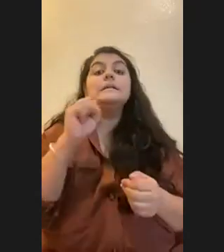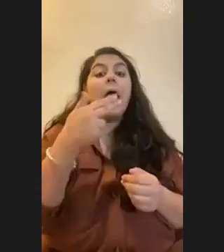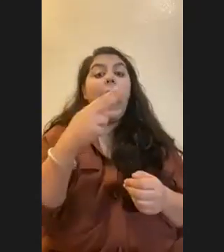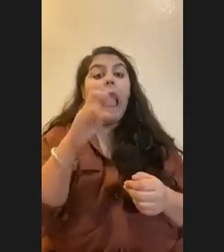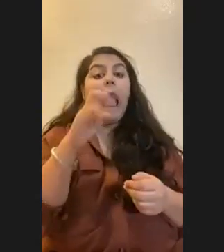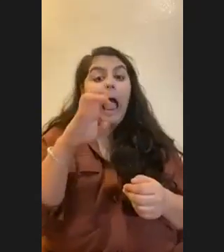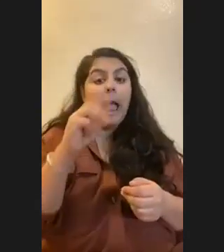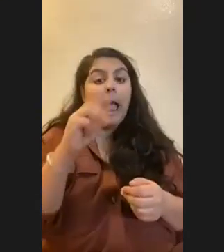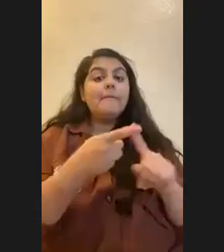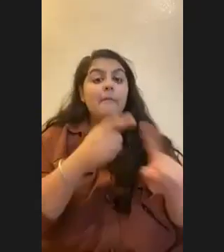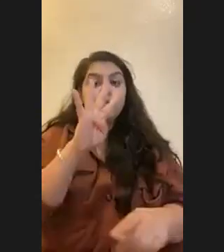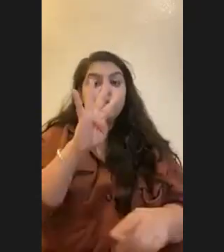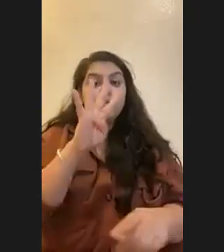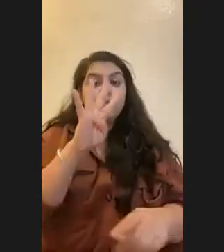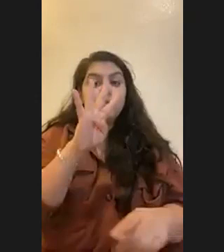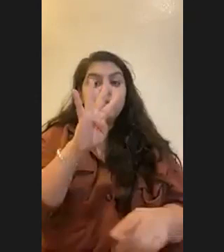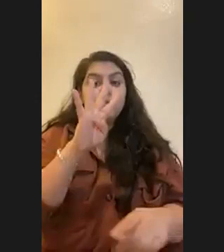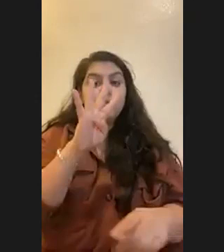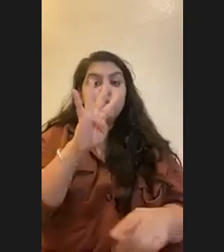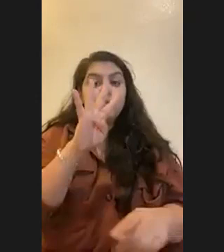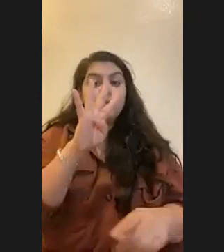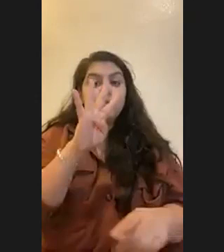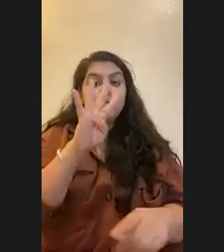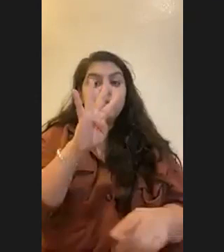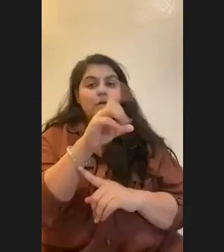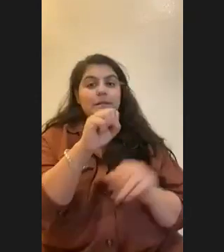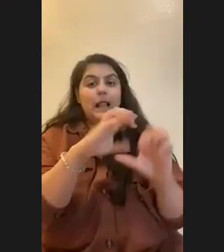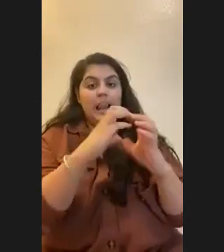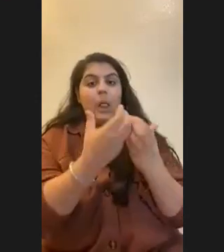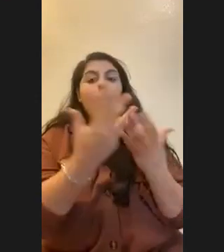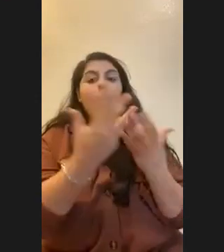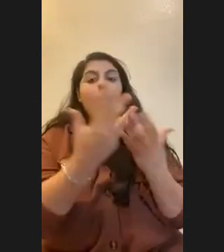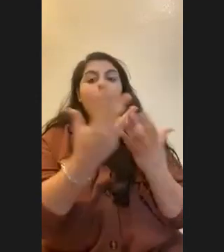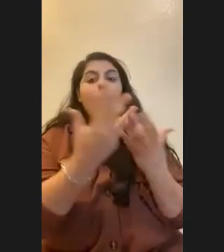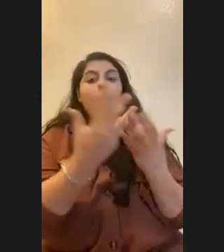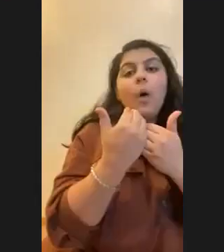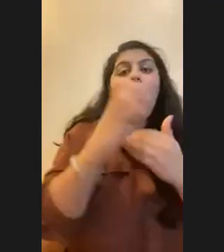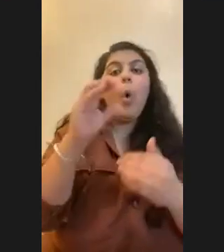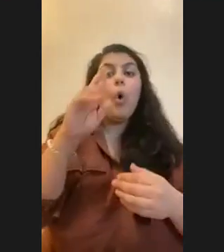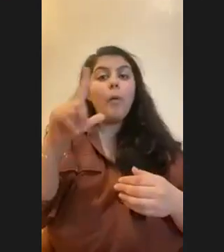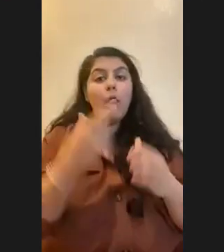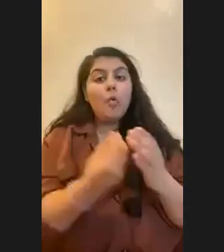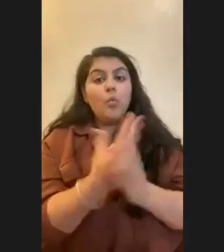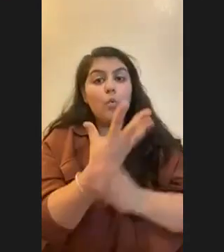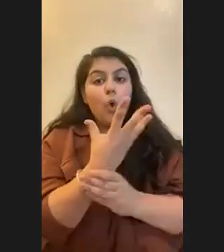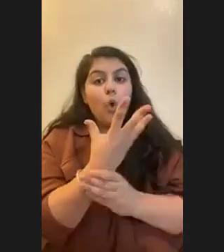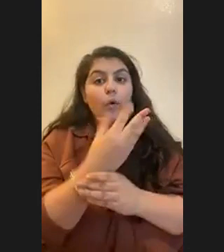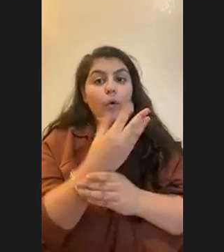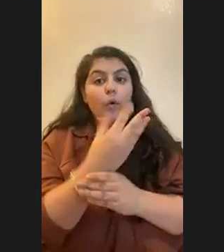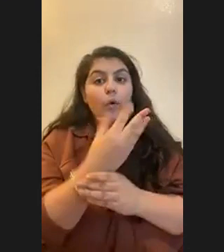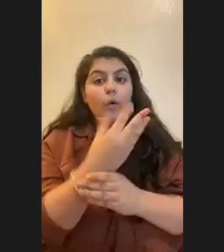from, uh, Mr. Handel's class wants to know how does coral grow just in one spot and not just like all over the place?